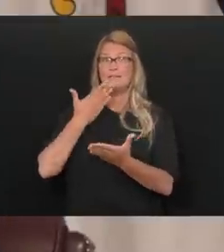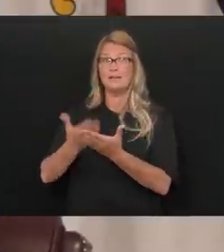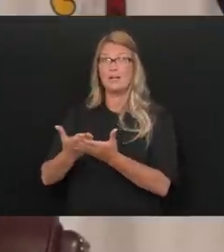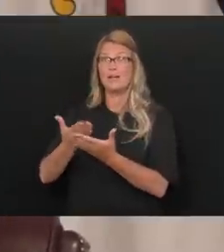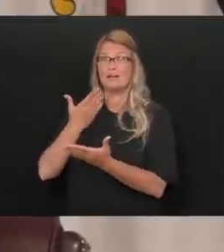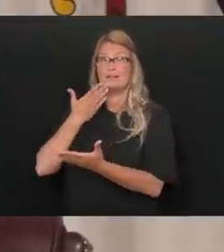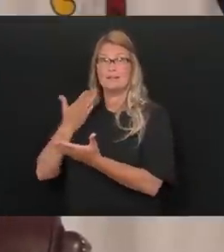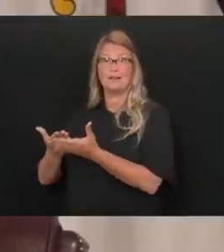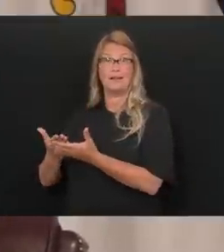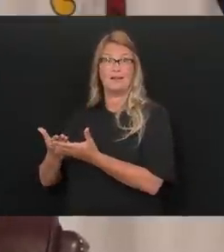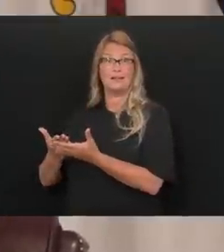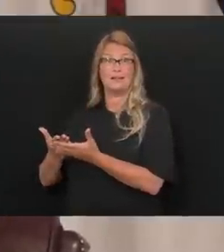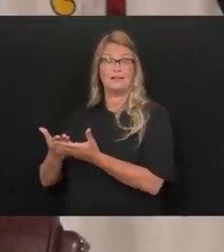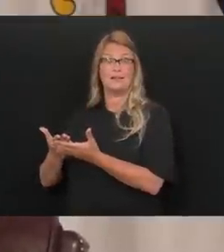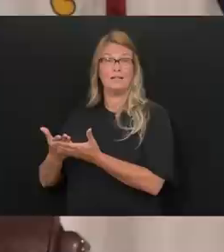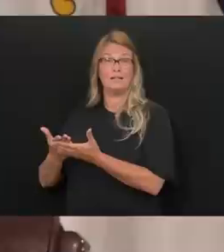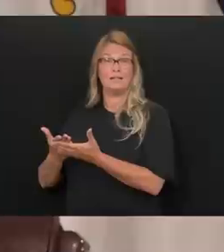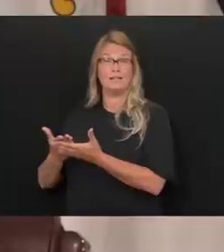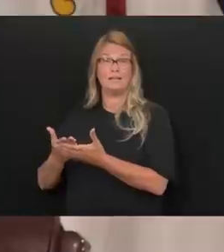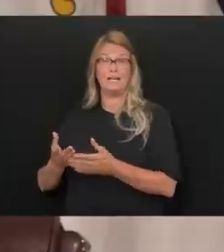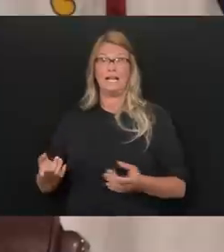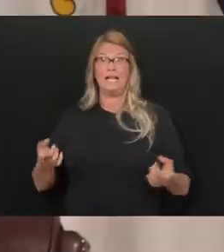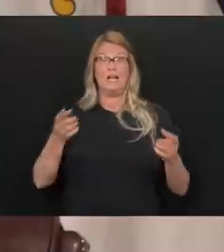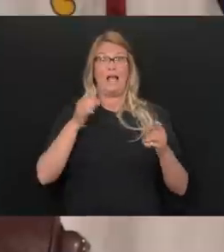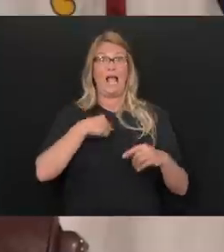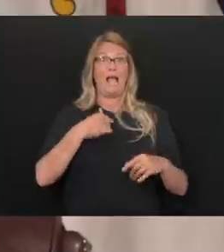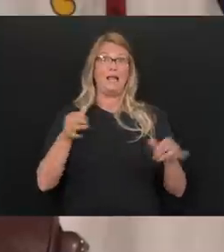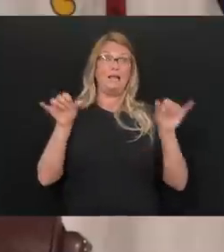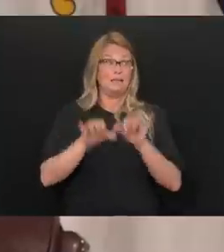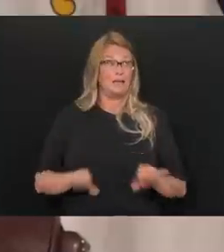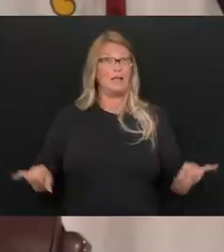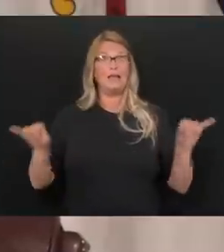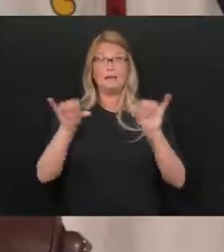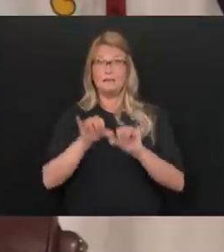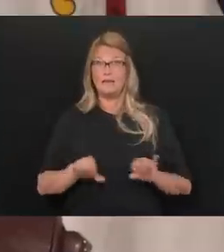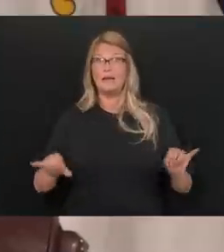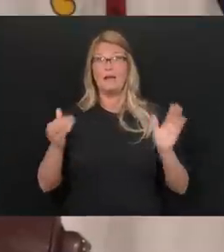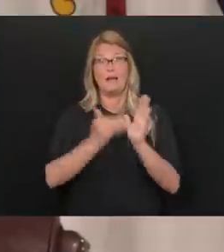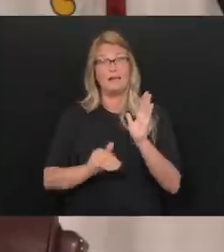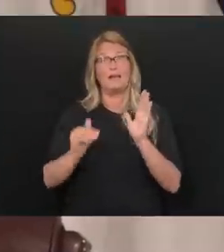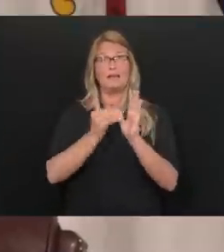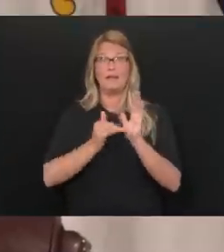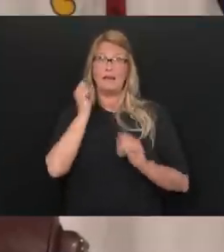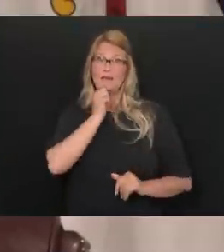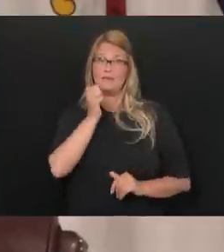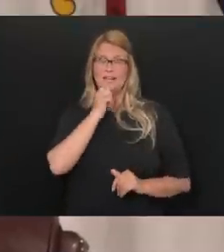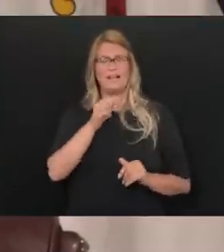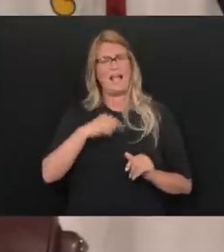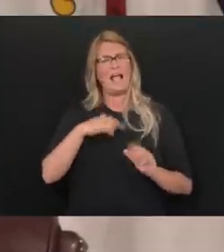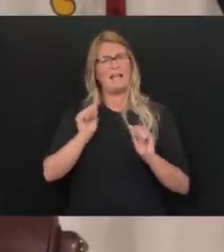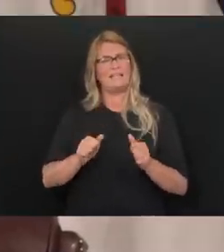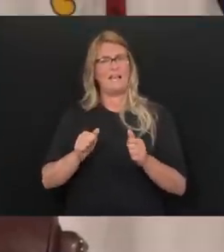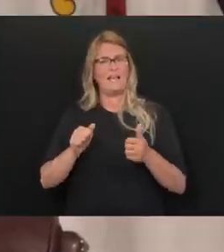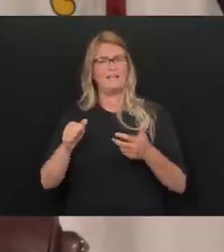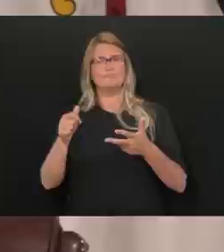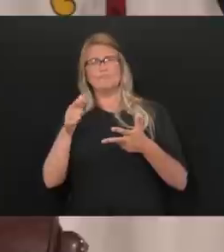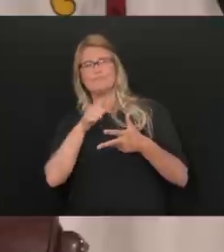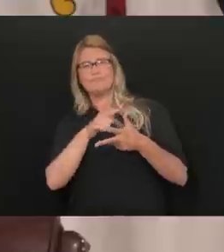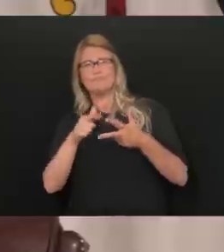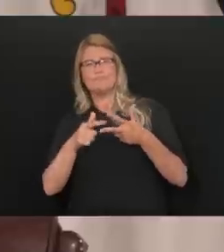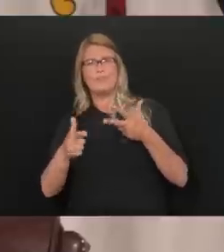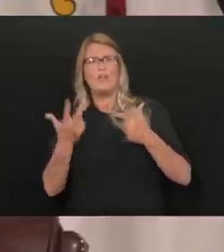just going over the same stuff and everything, then really and true, we could probably go to an every other day